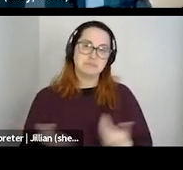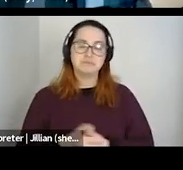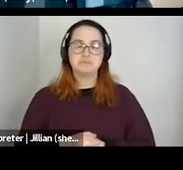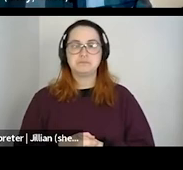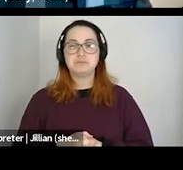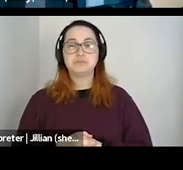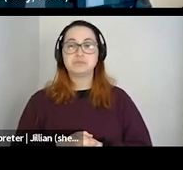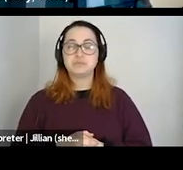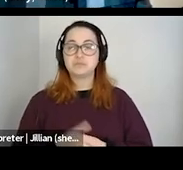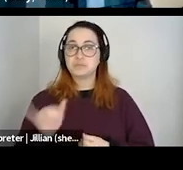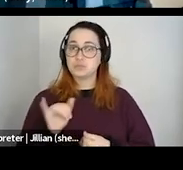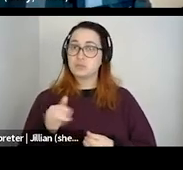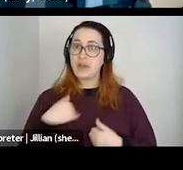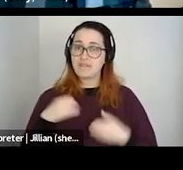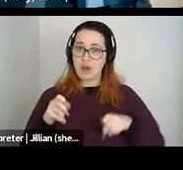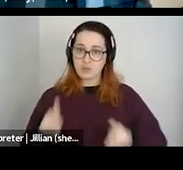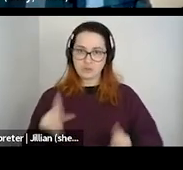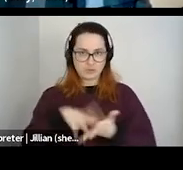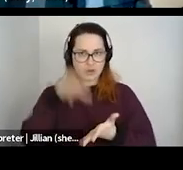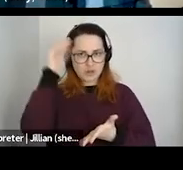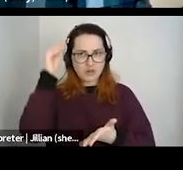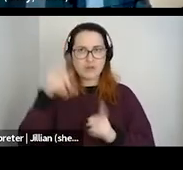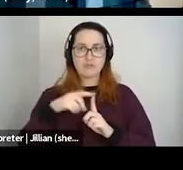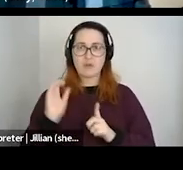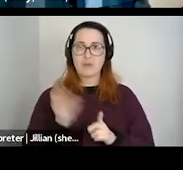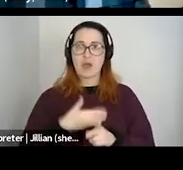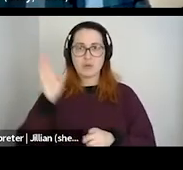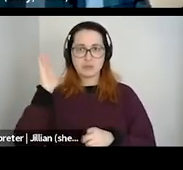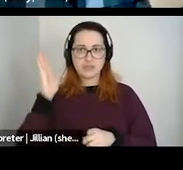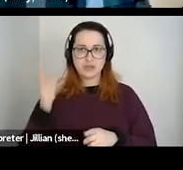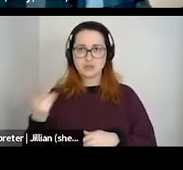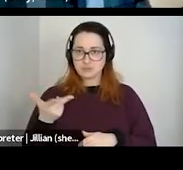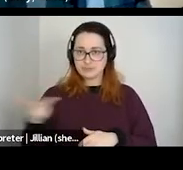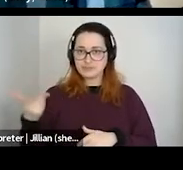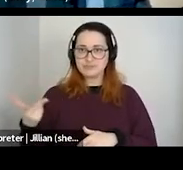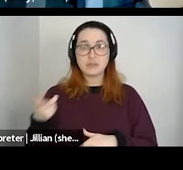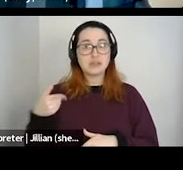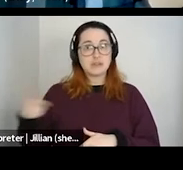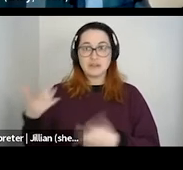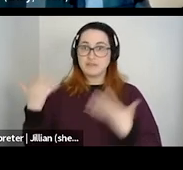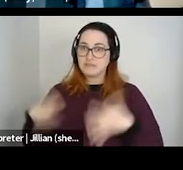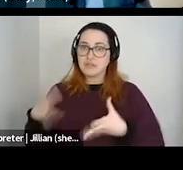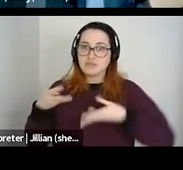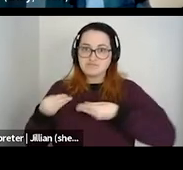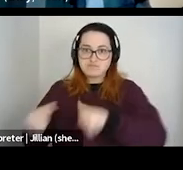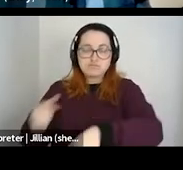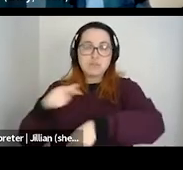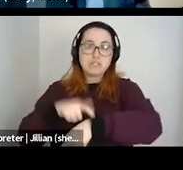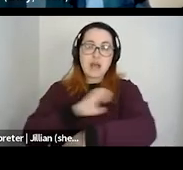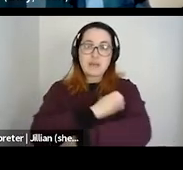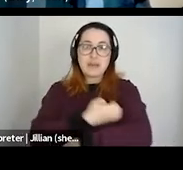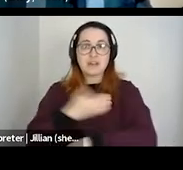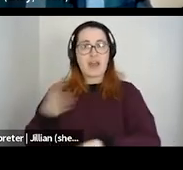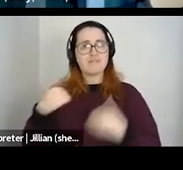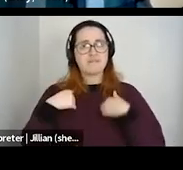And there's a chance to learn for all of us to learn from our panelists who have put a lot of time, a lot of energy, and they have a lot of